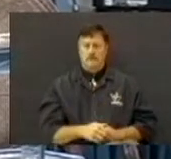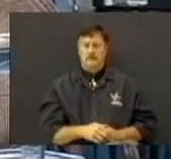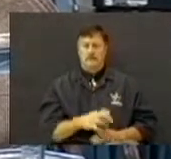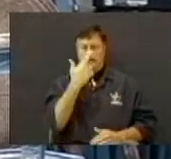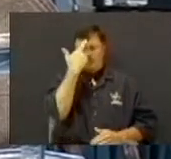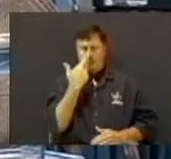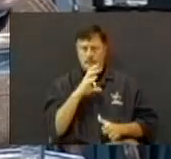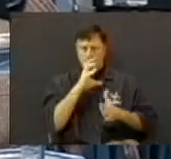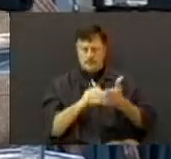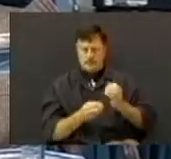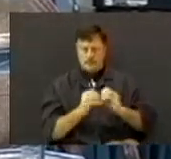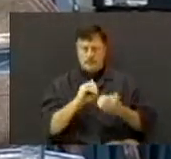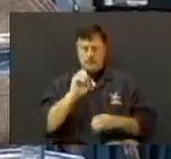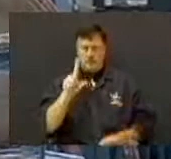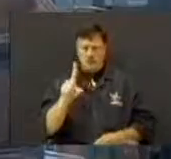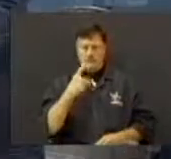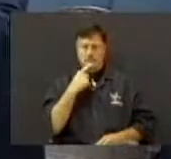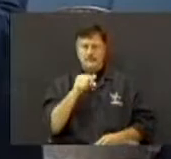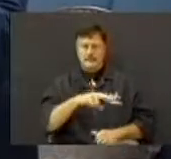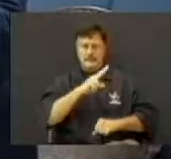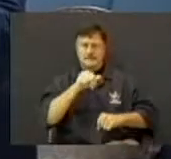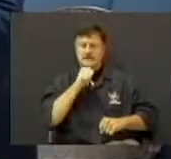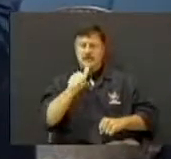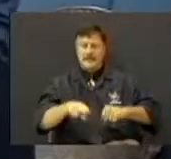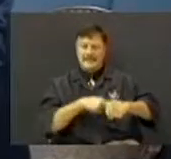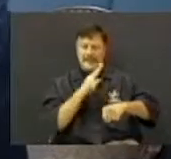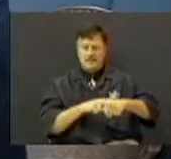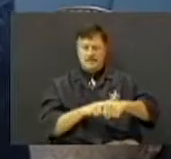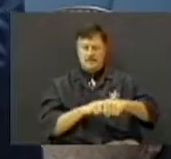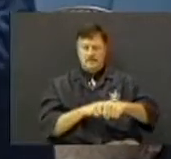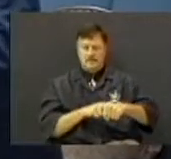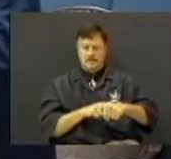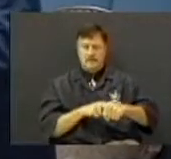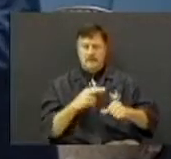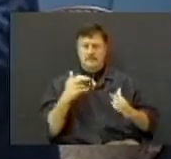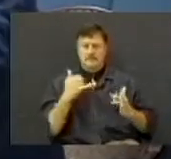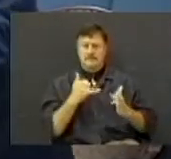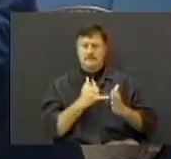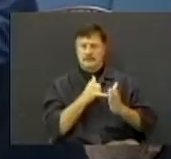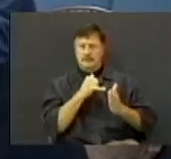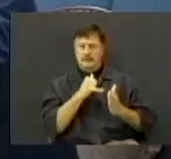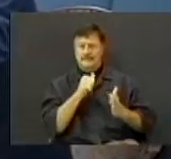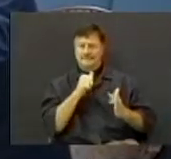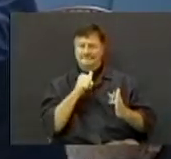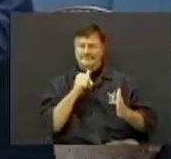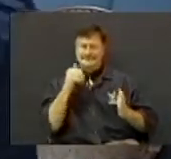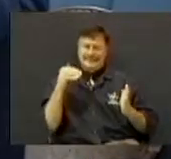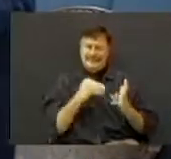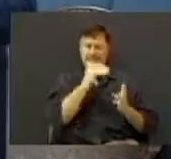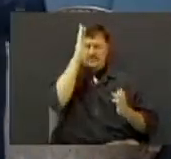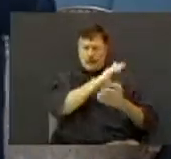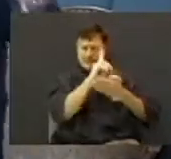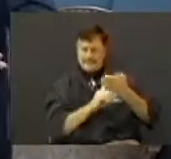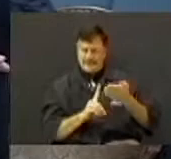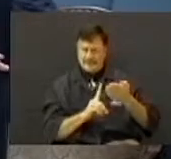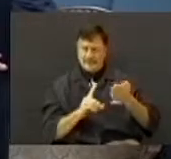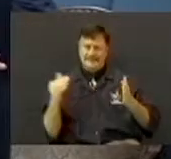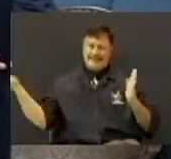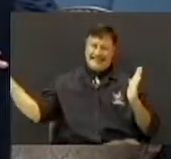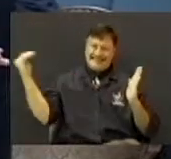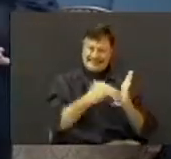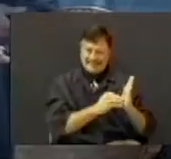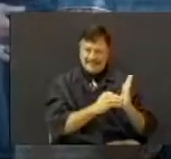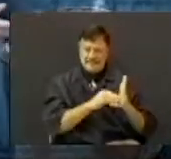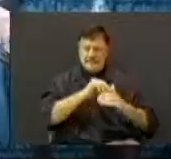Romans chapter 1 says it's unnatural. Not only is it not against God's design, it's against nature.